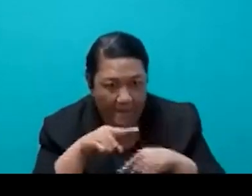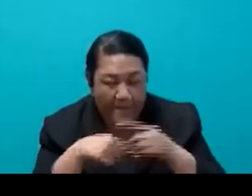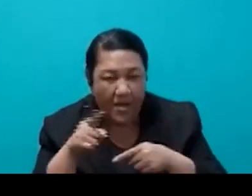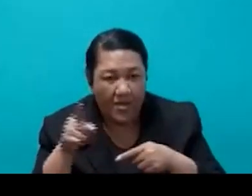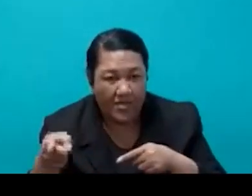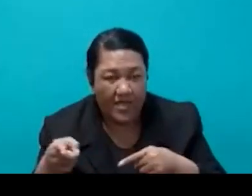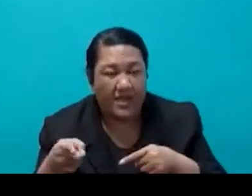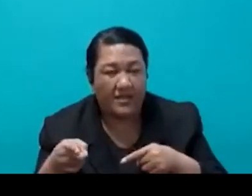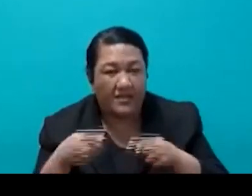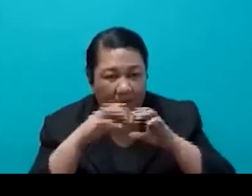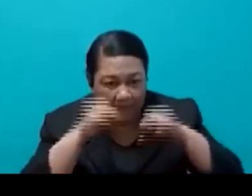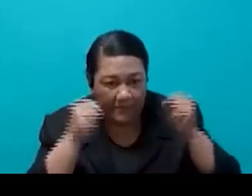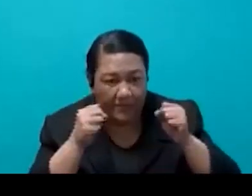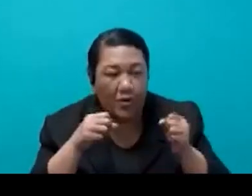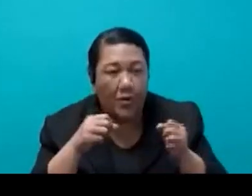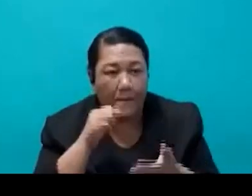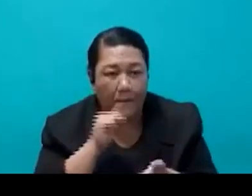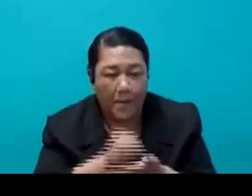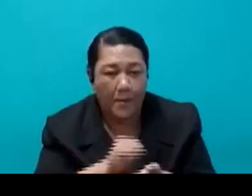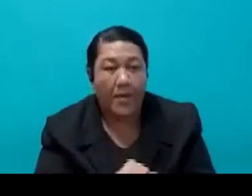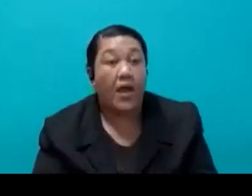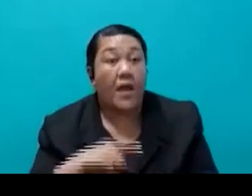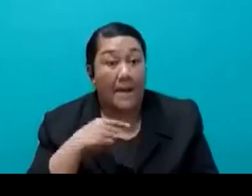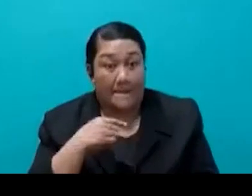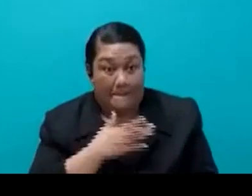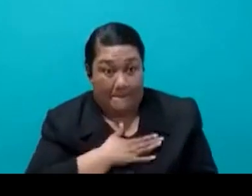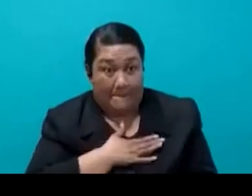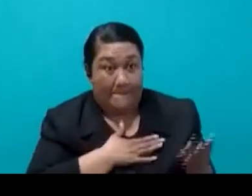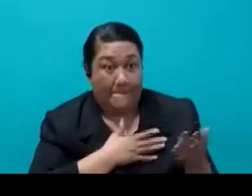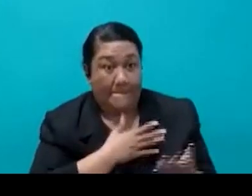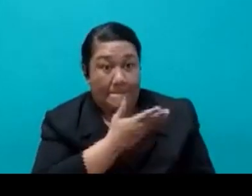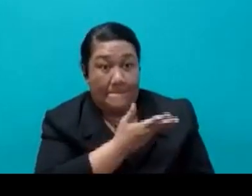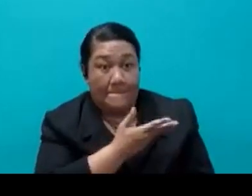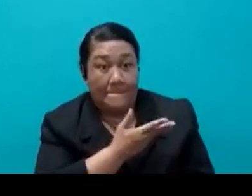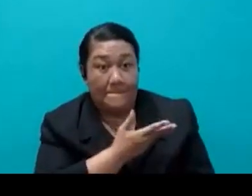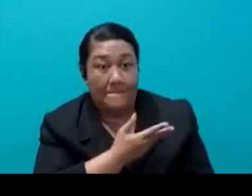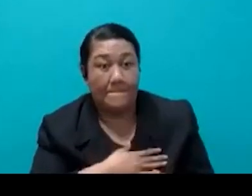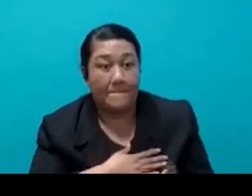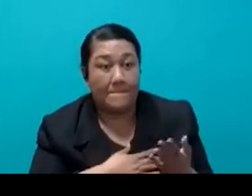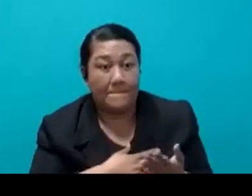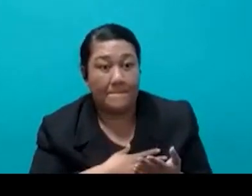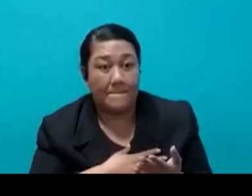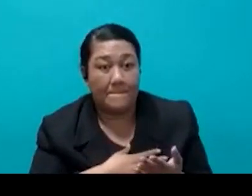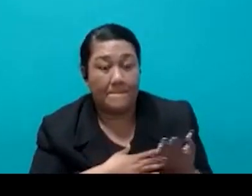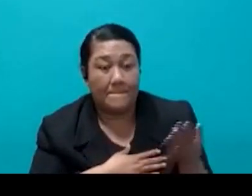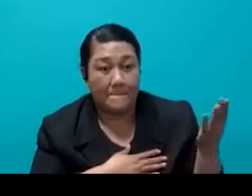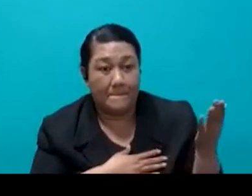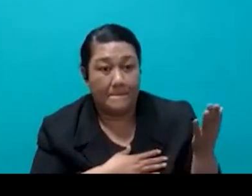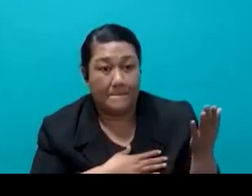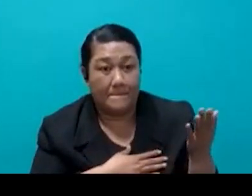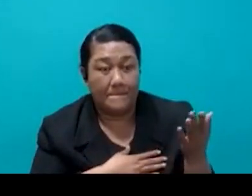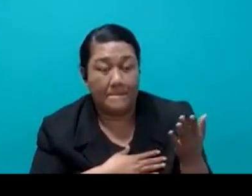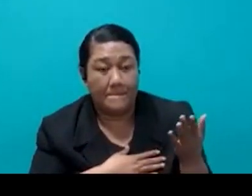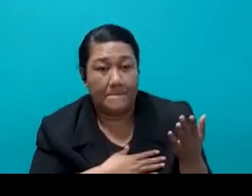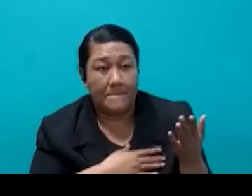My decision to endorse the IAEA report, Mr. Speaker, sir, was made based on my